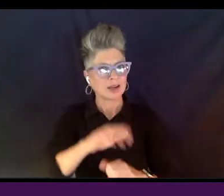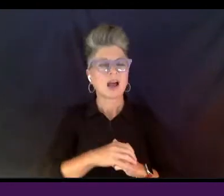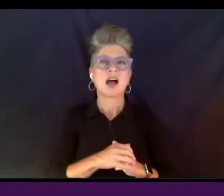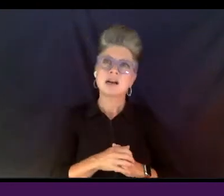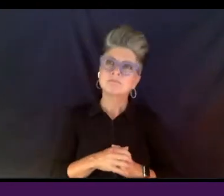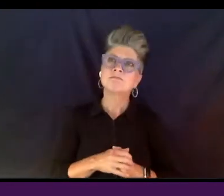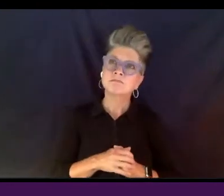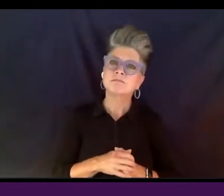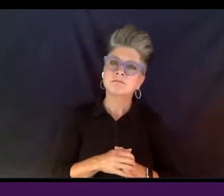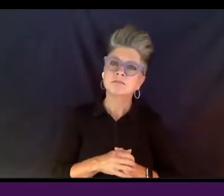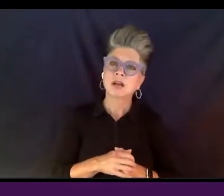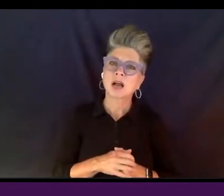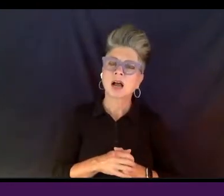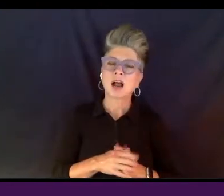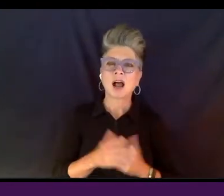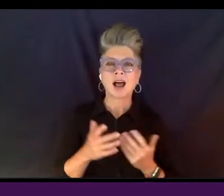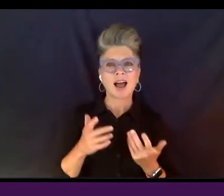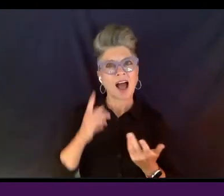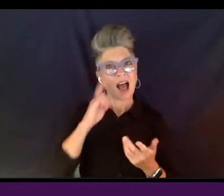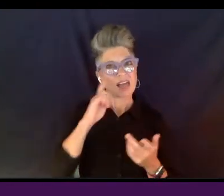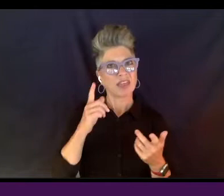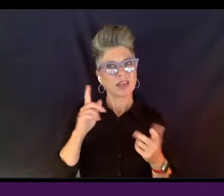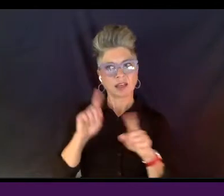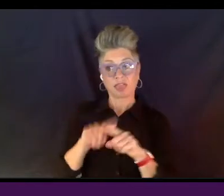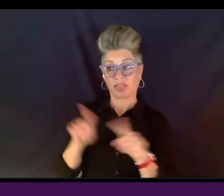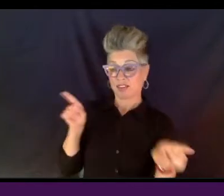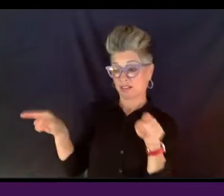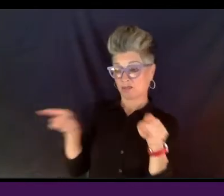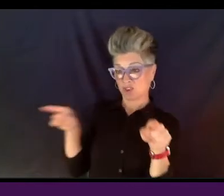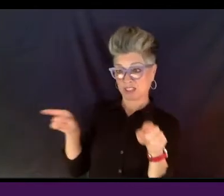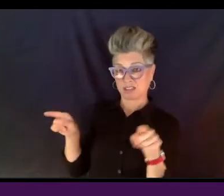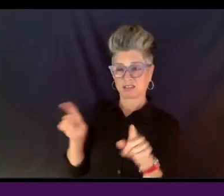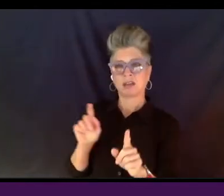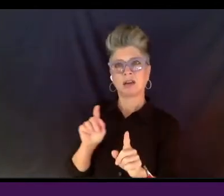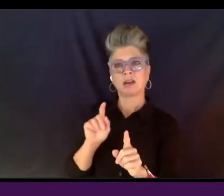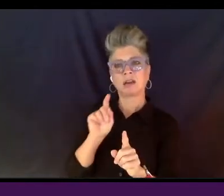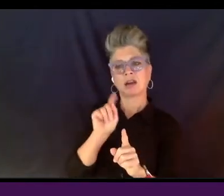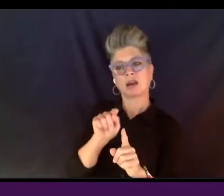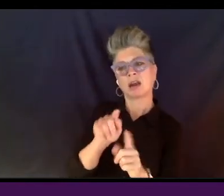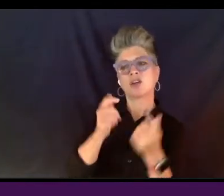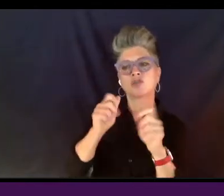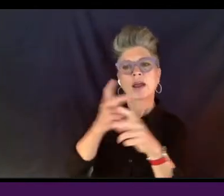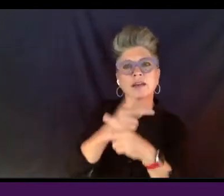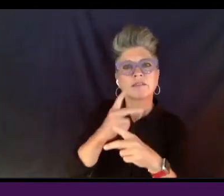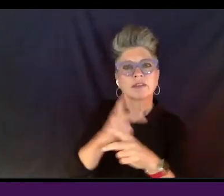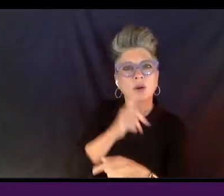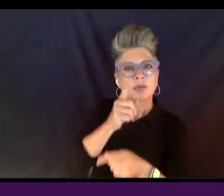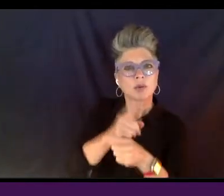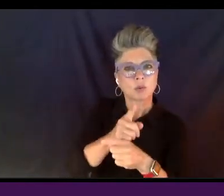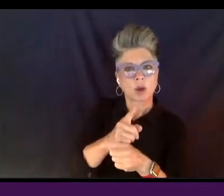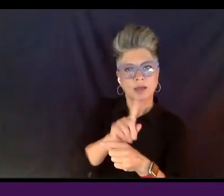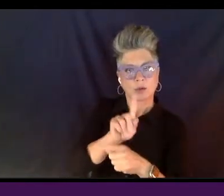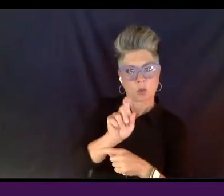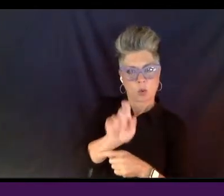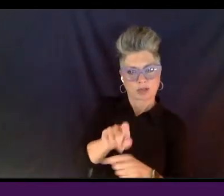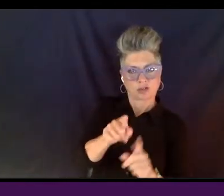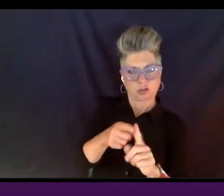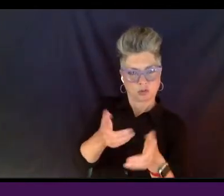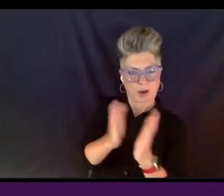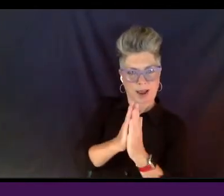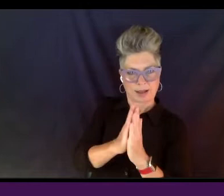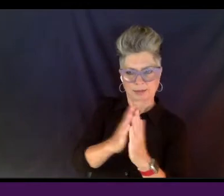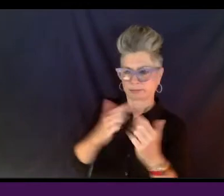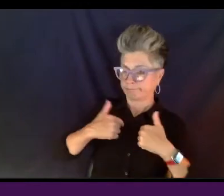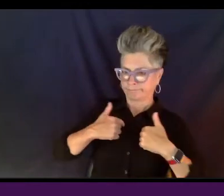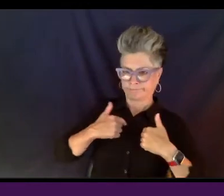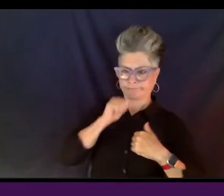the big difference is, you know, really trying to figure out, you know, what are the right questions to ask? You know, are we asking the right questions? I'm not a scientist,